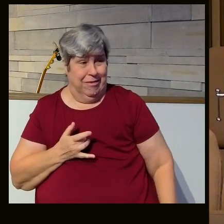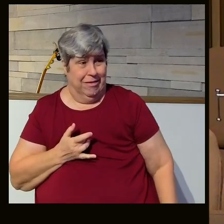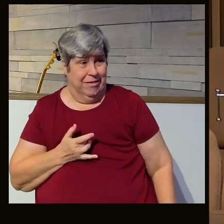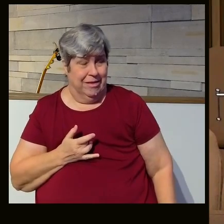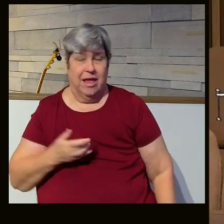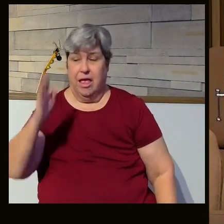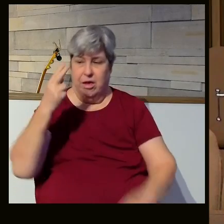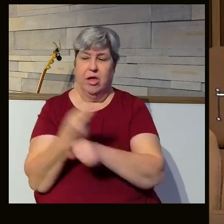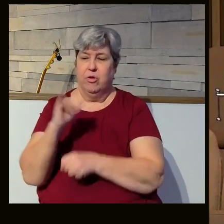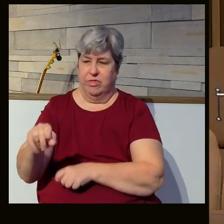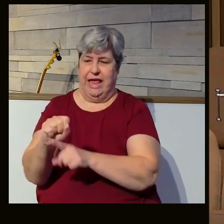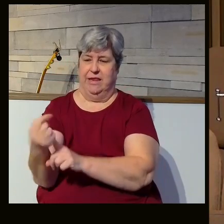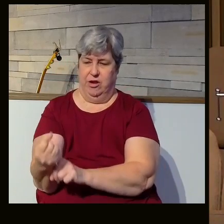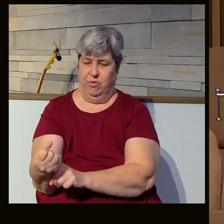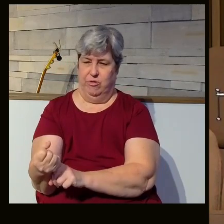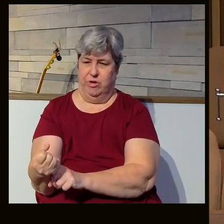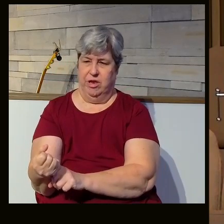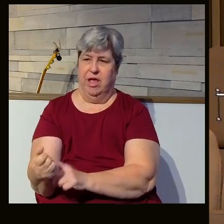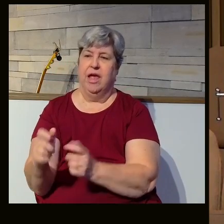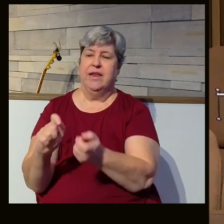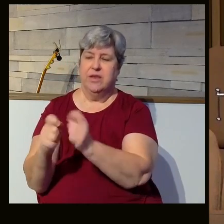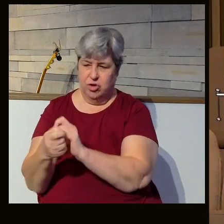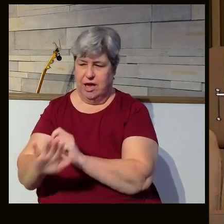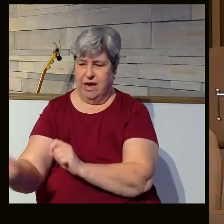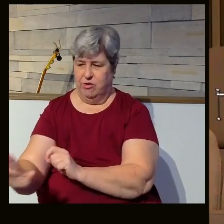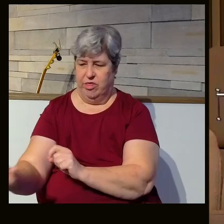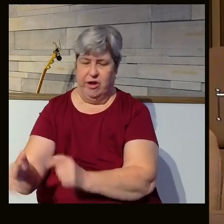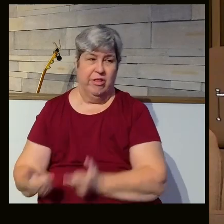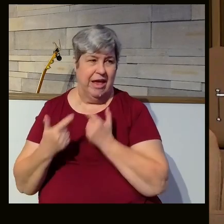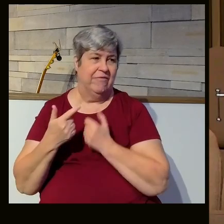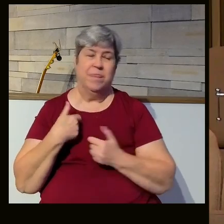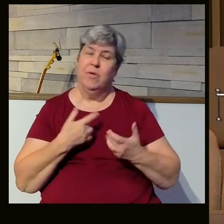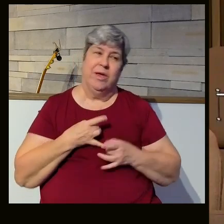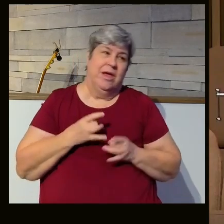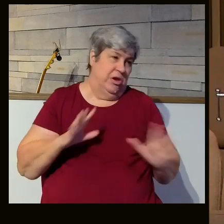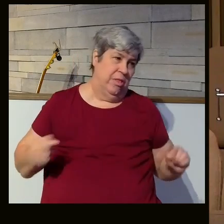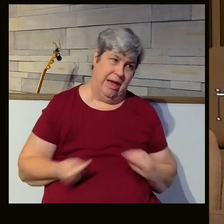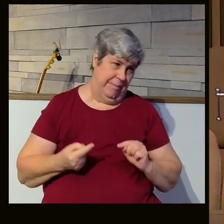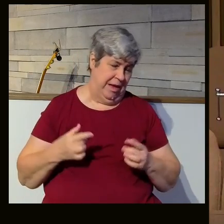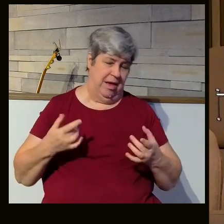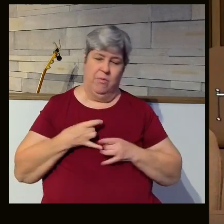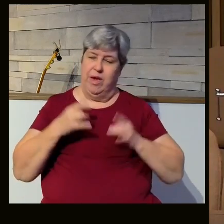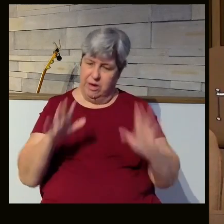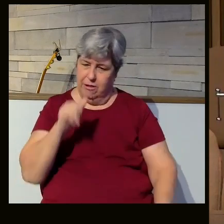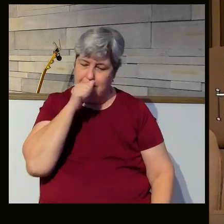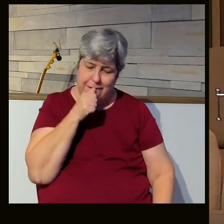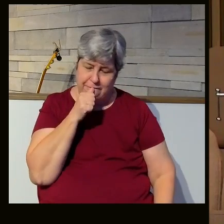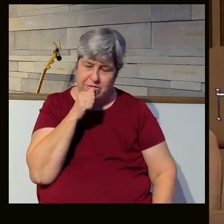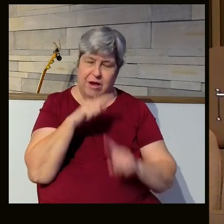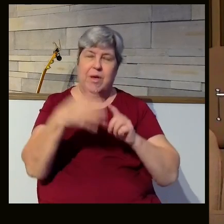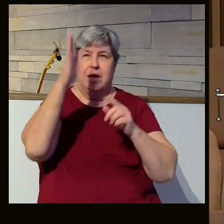And God used that situation to shape and form their lives. We don't like pain. We don't like suffering. But God